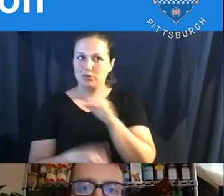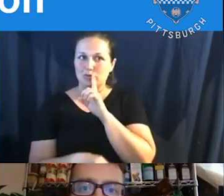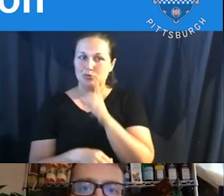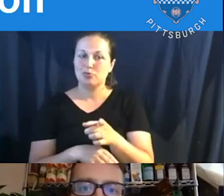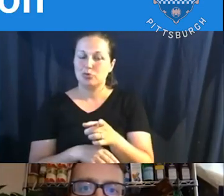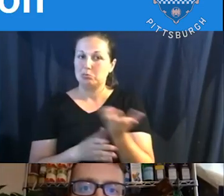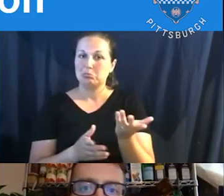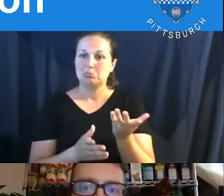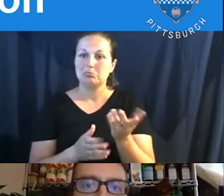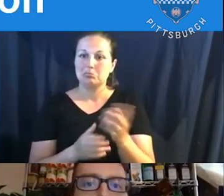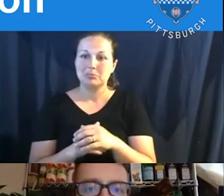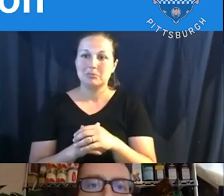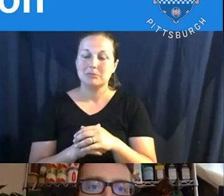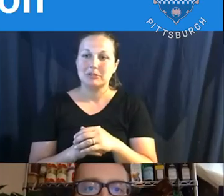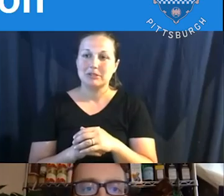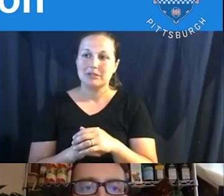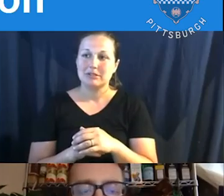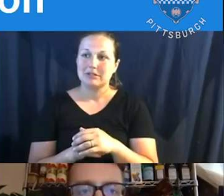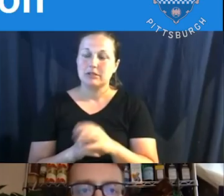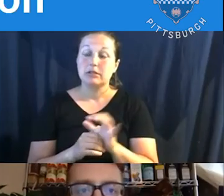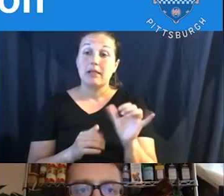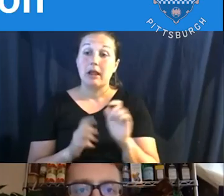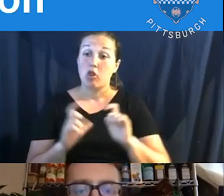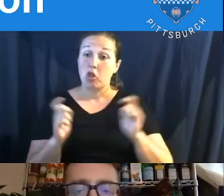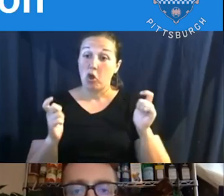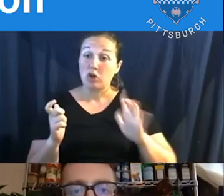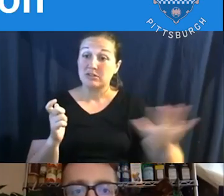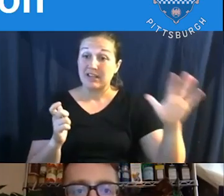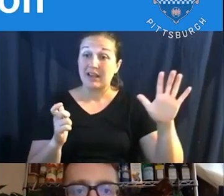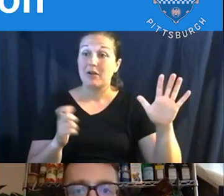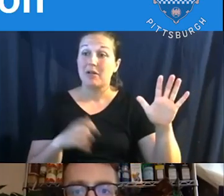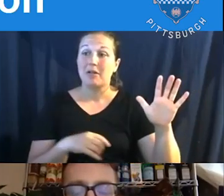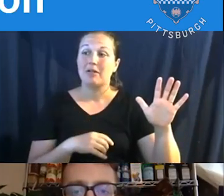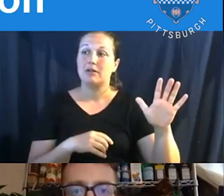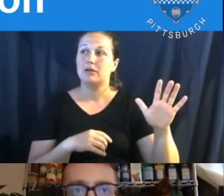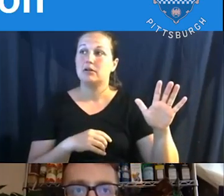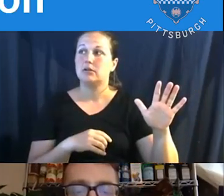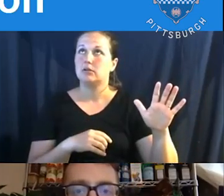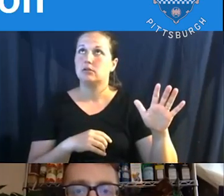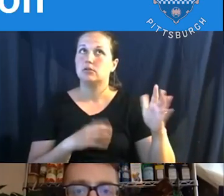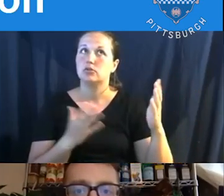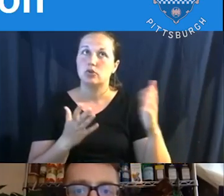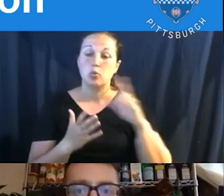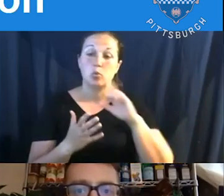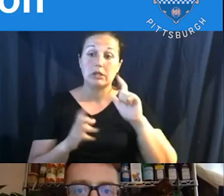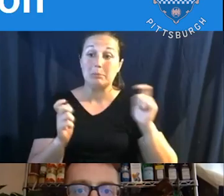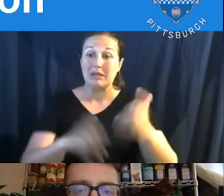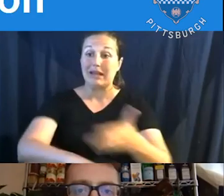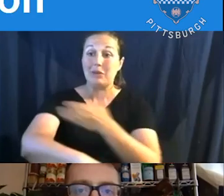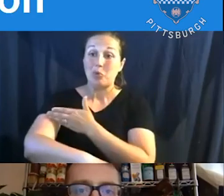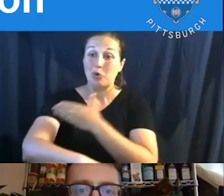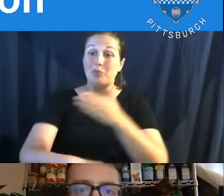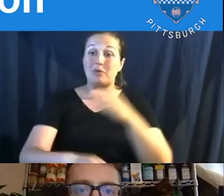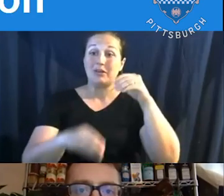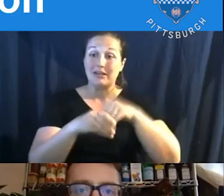that's generally the way it works. Um, like large scale, um, like a large scale improvement in a park, we would ask